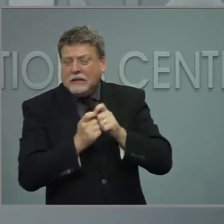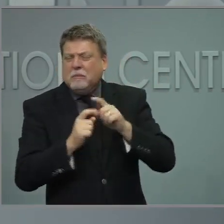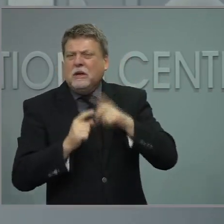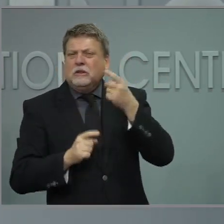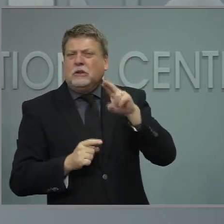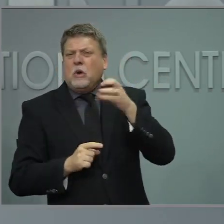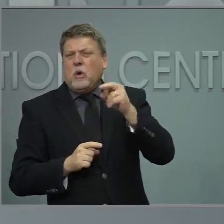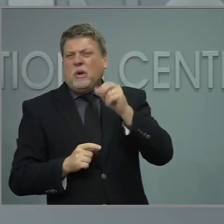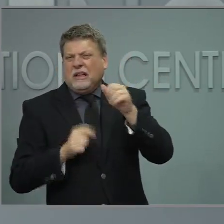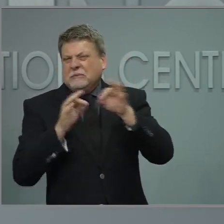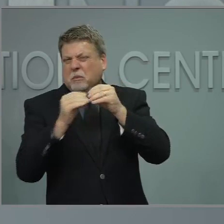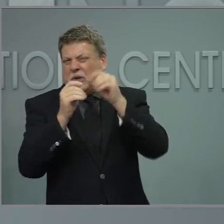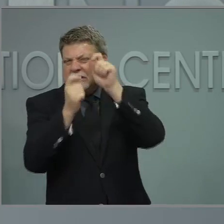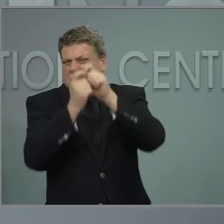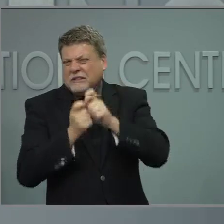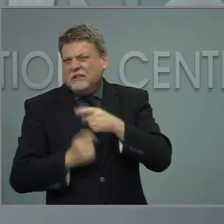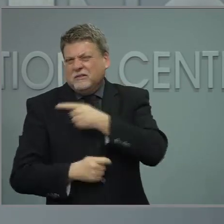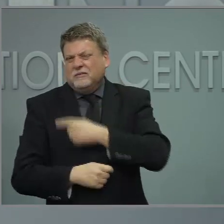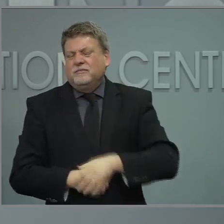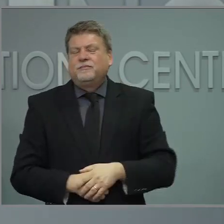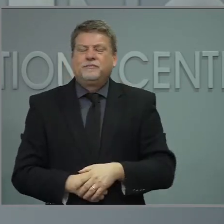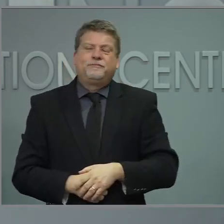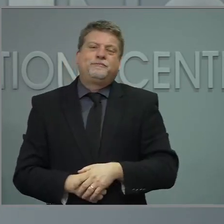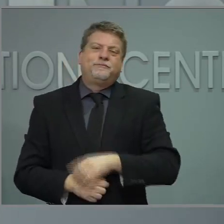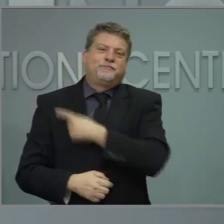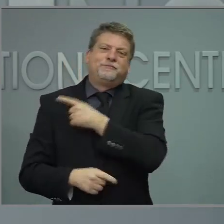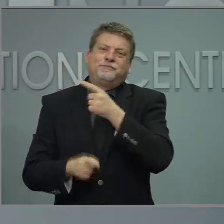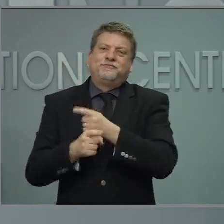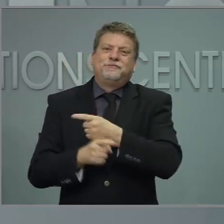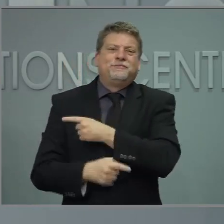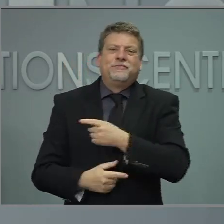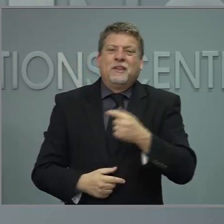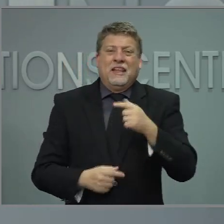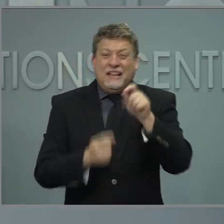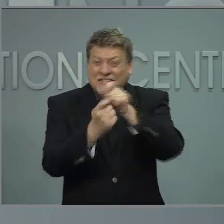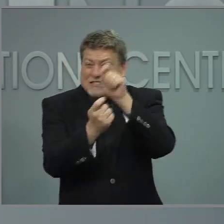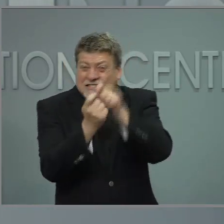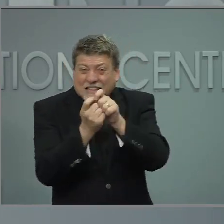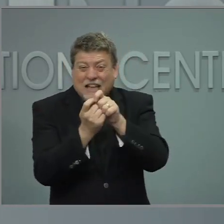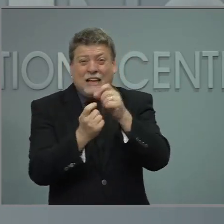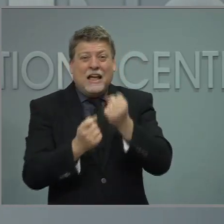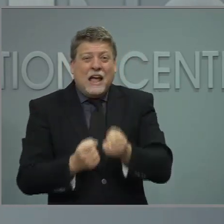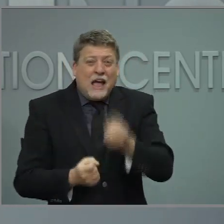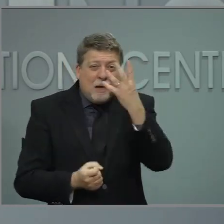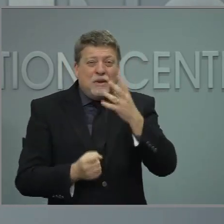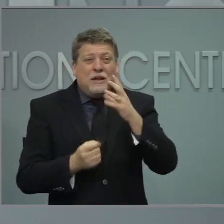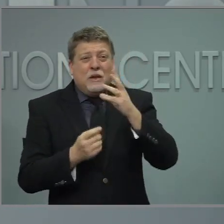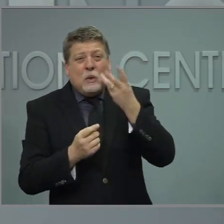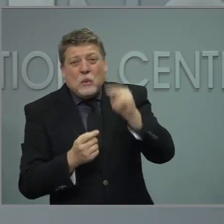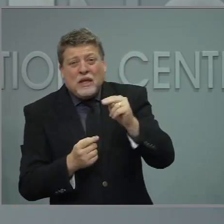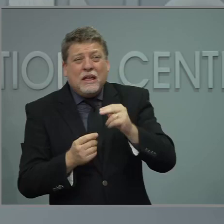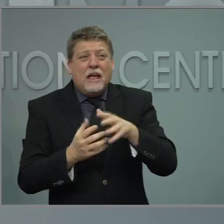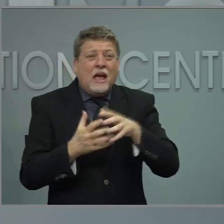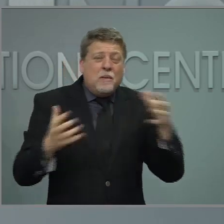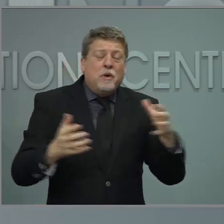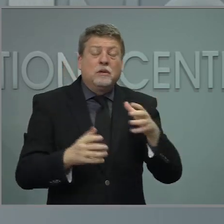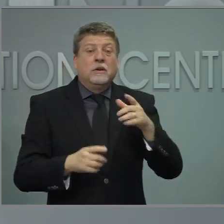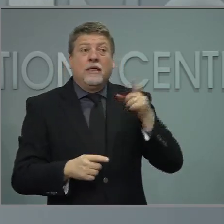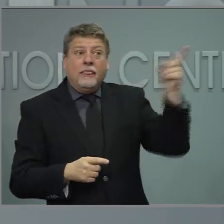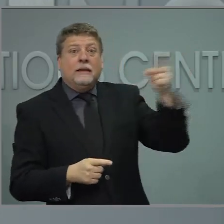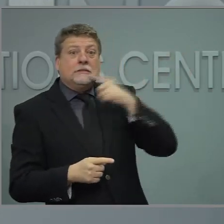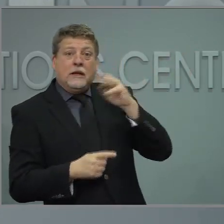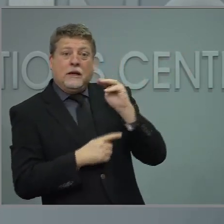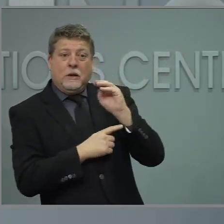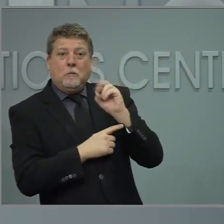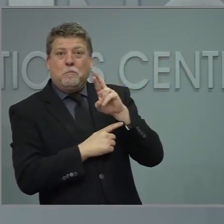Hi, Michael. Thanks for that. And as the governor said, we are still trying to get a better forecast from our federal partners. We know we're going to get more supply,